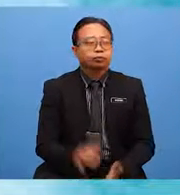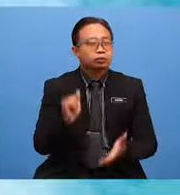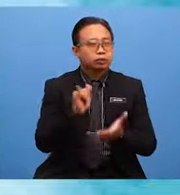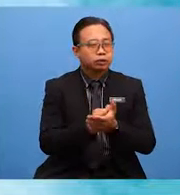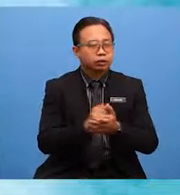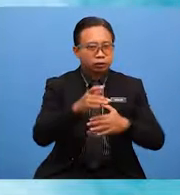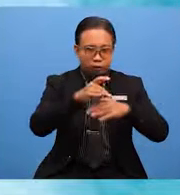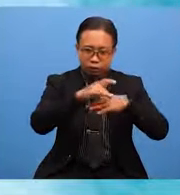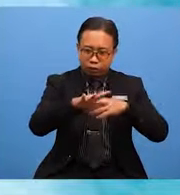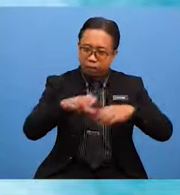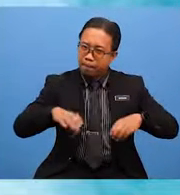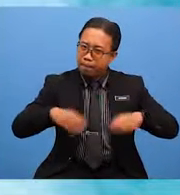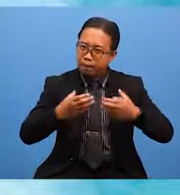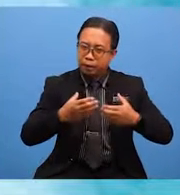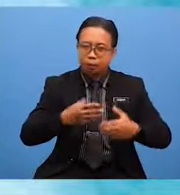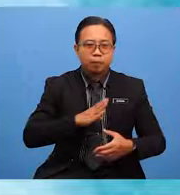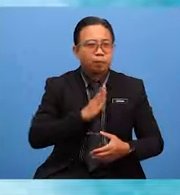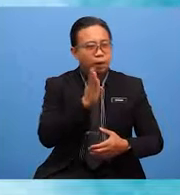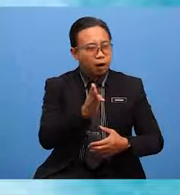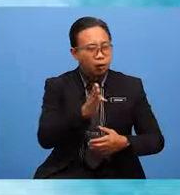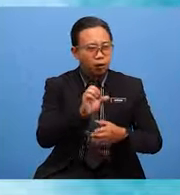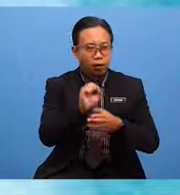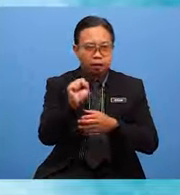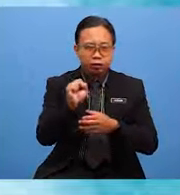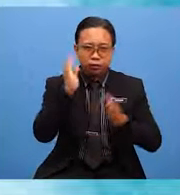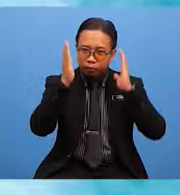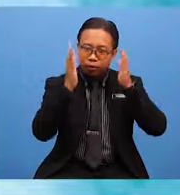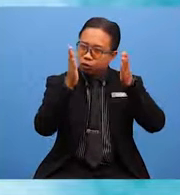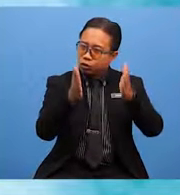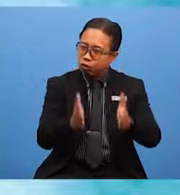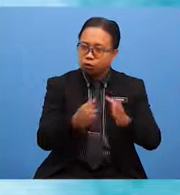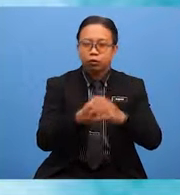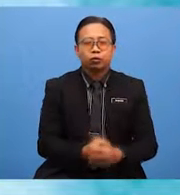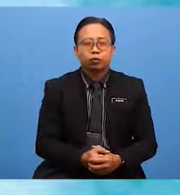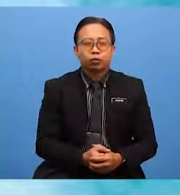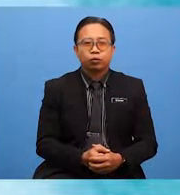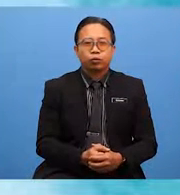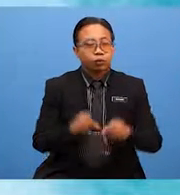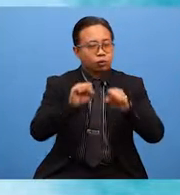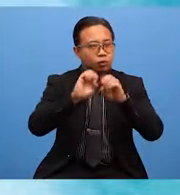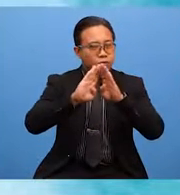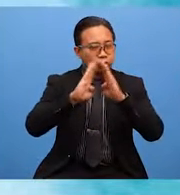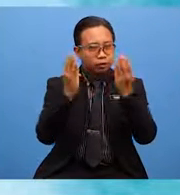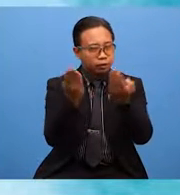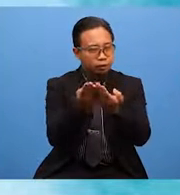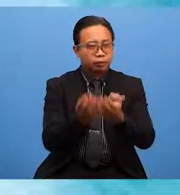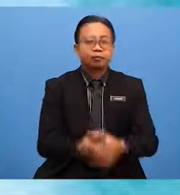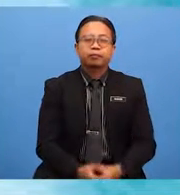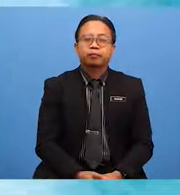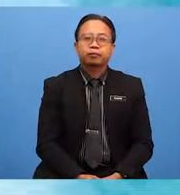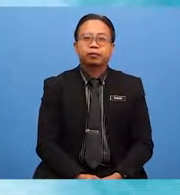trip has made us feel proud as Malaysians and the best part is we bonded as society members too.